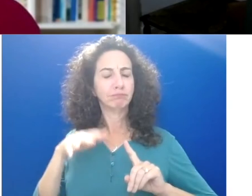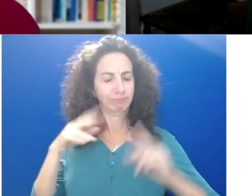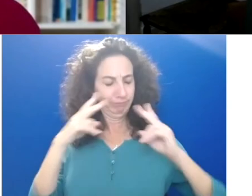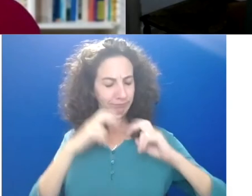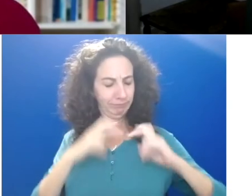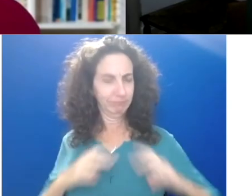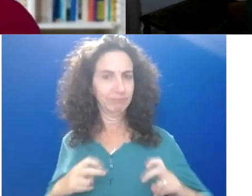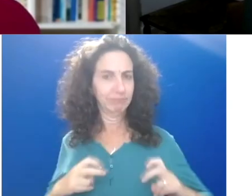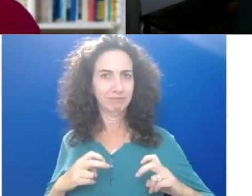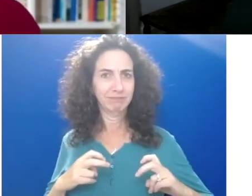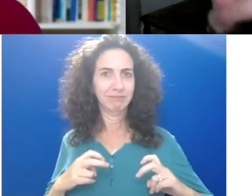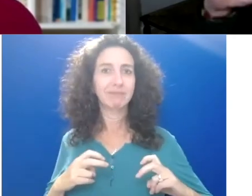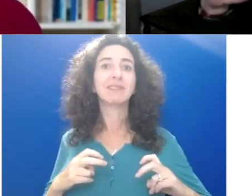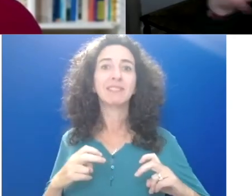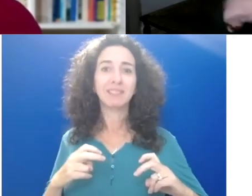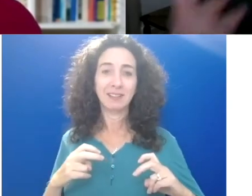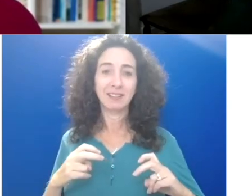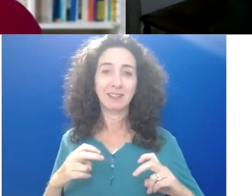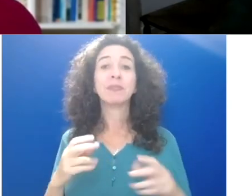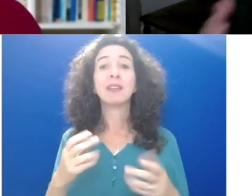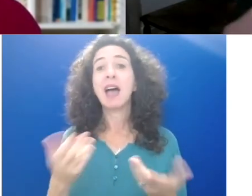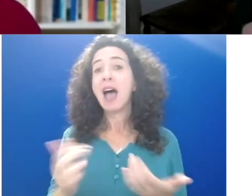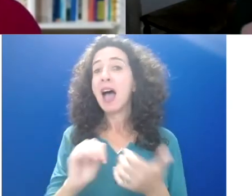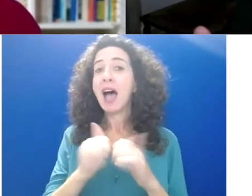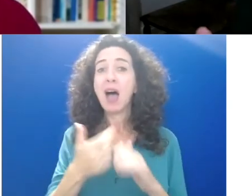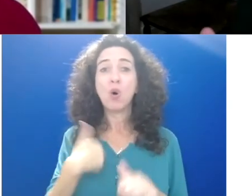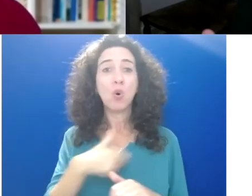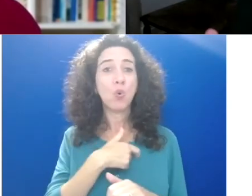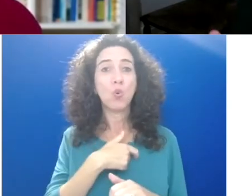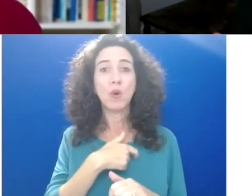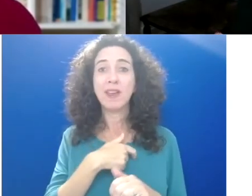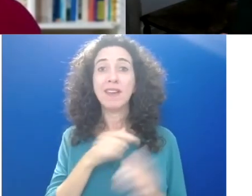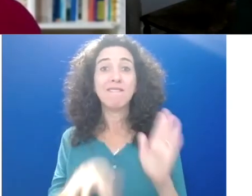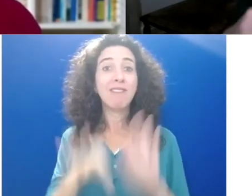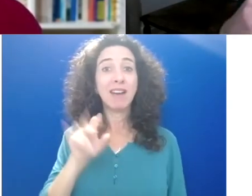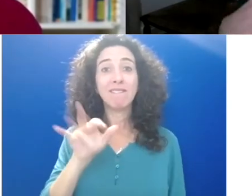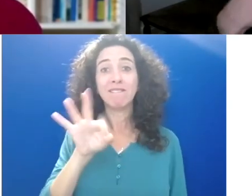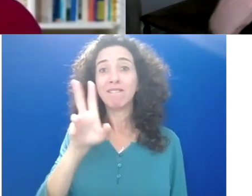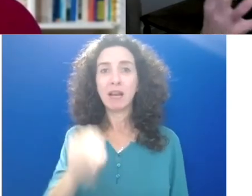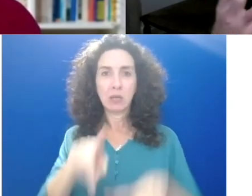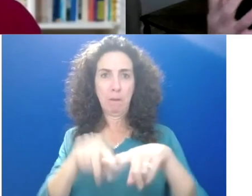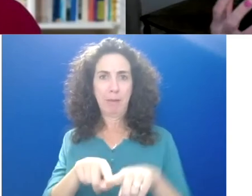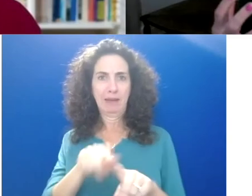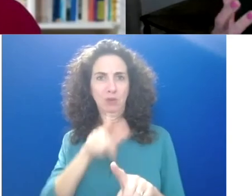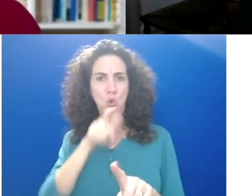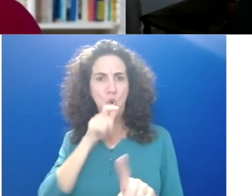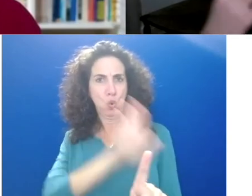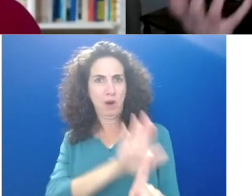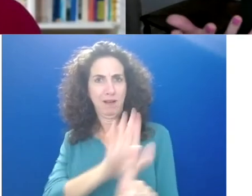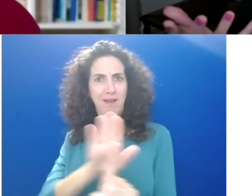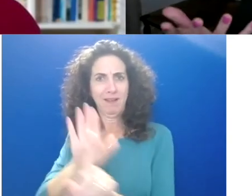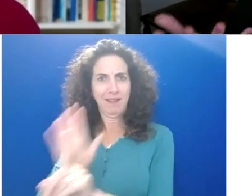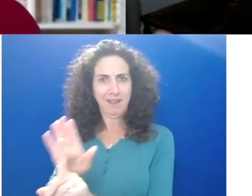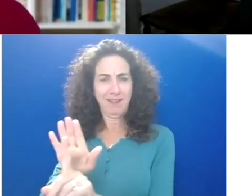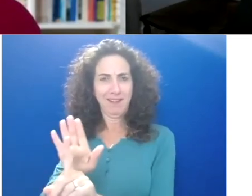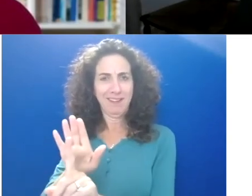playful, connected flow, the way that we each find it is different and it varies on the person. But I think part of the challenge is that we just